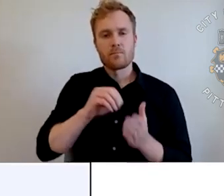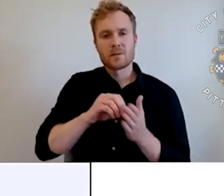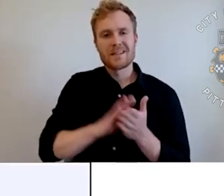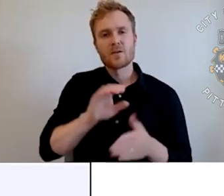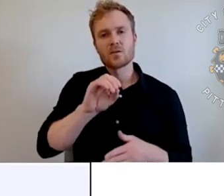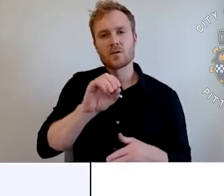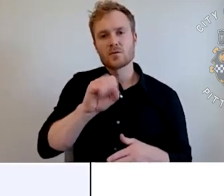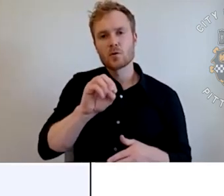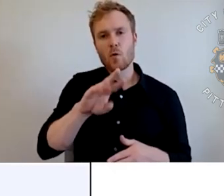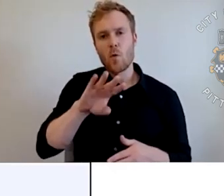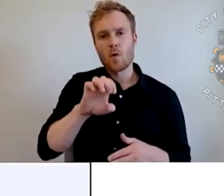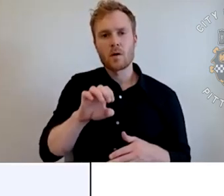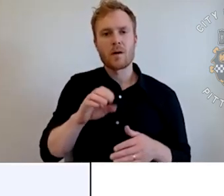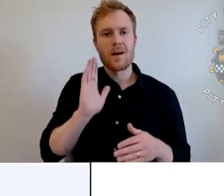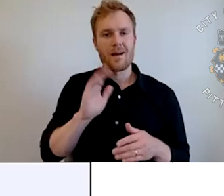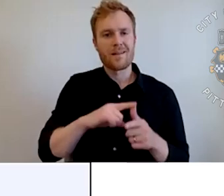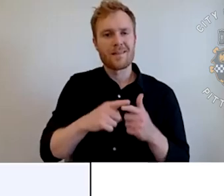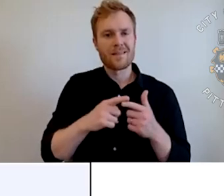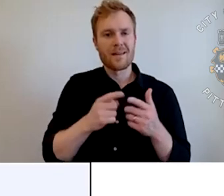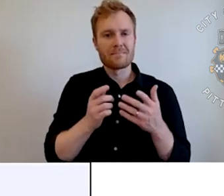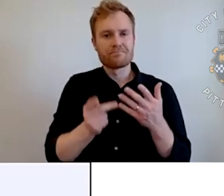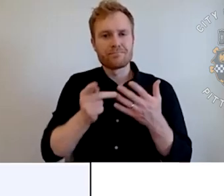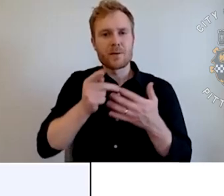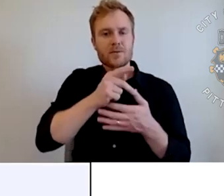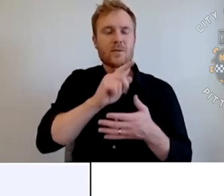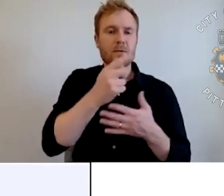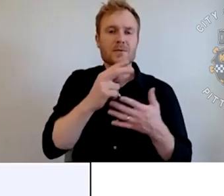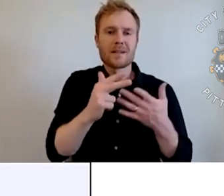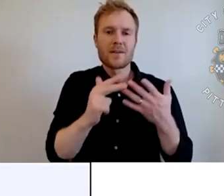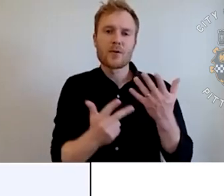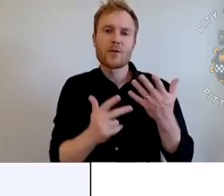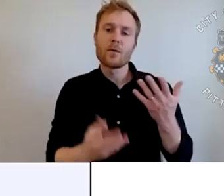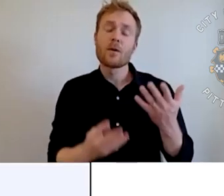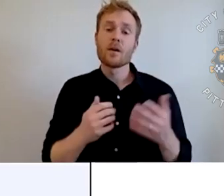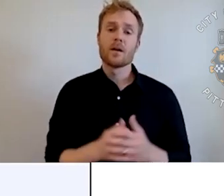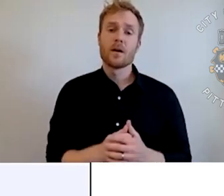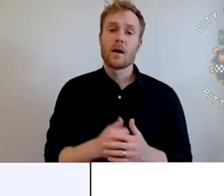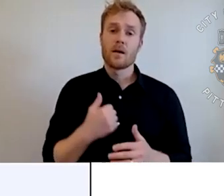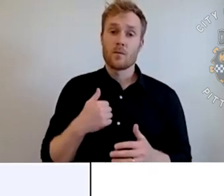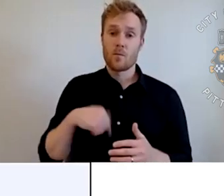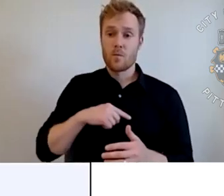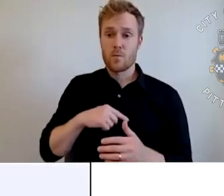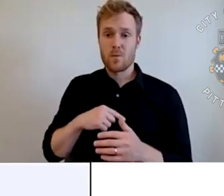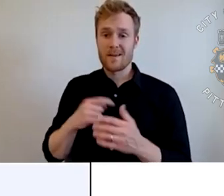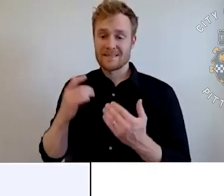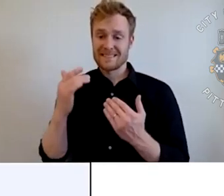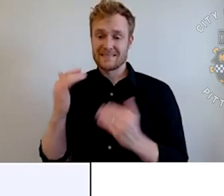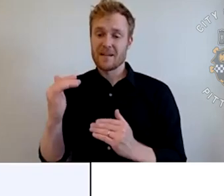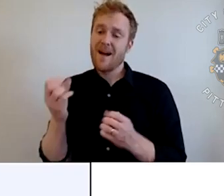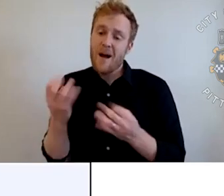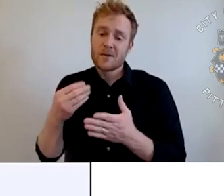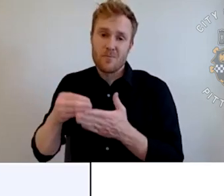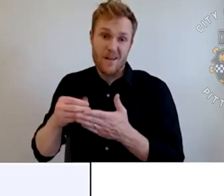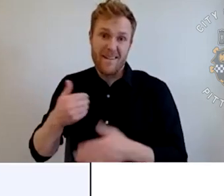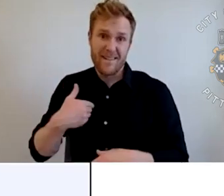sort them from highest to lowest. We apply that year's funding constraints, which is how much money we have to spend. And then we kind of come up with each team member's